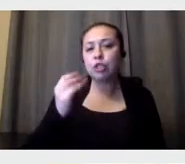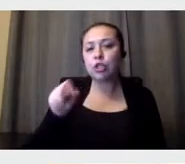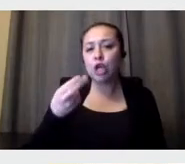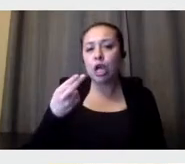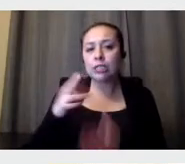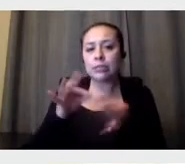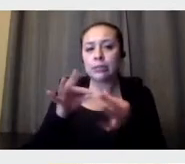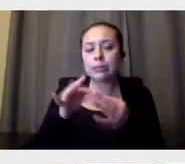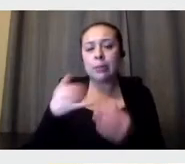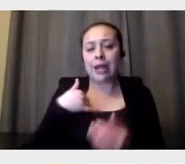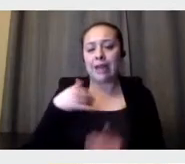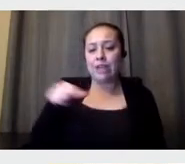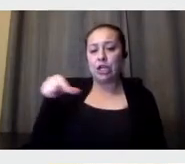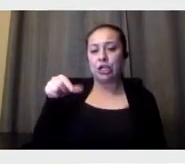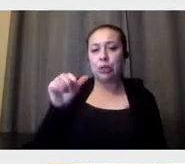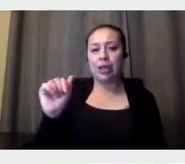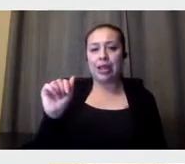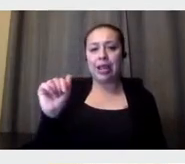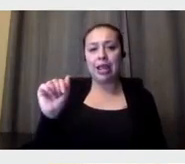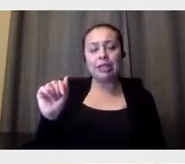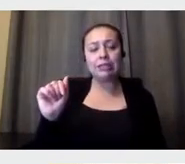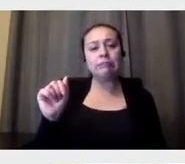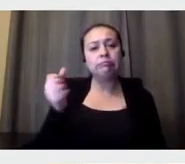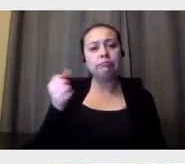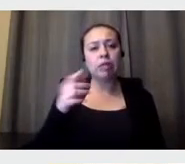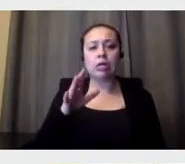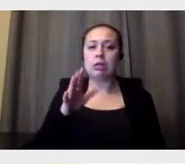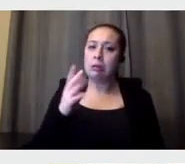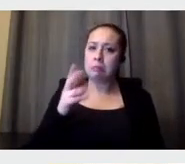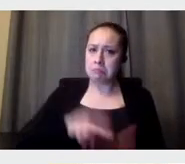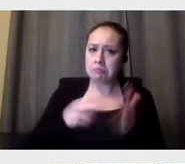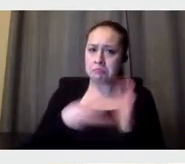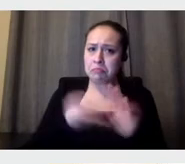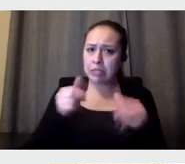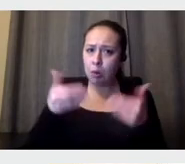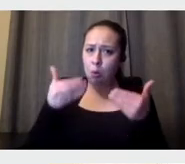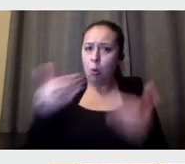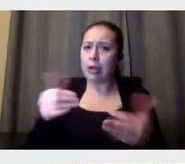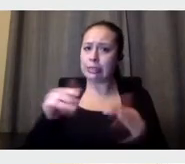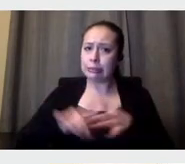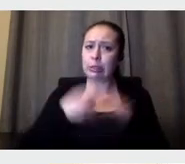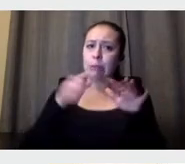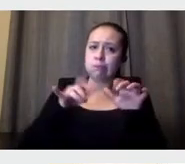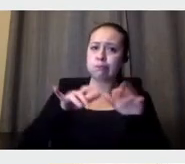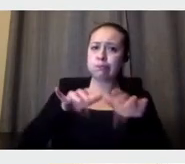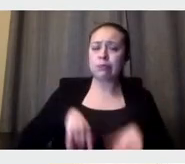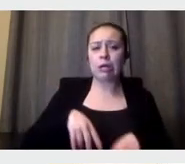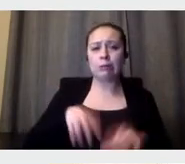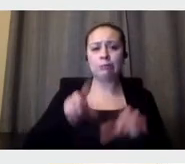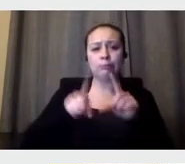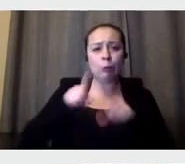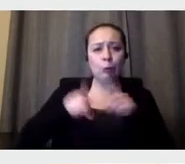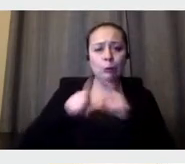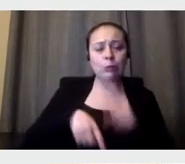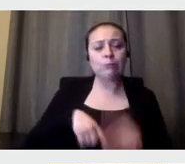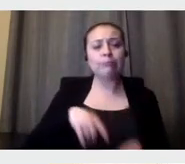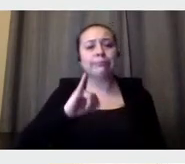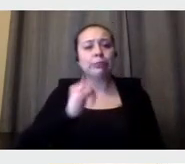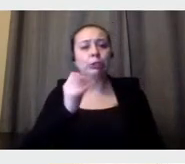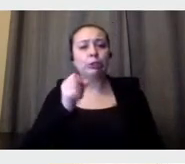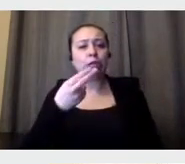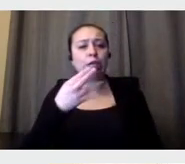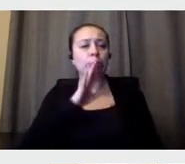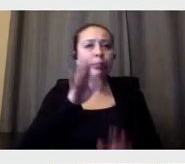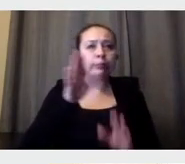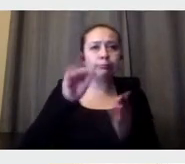a Q&A at the end. So don't wait to write the answer right at the end. Just write it and Josh will take